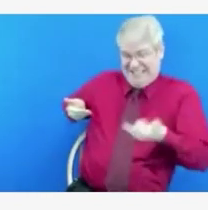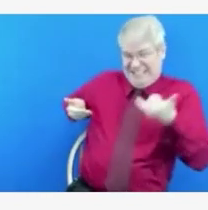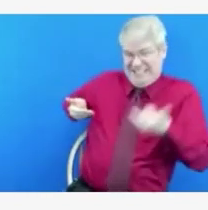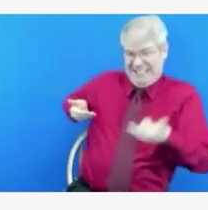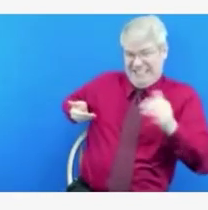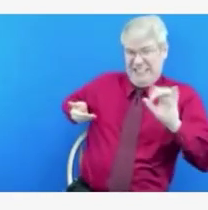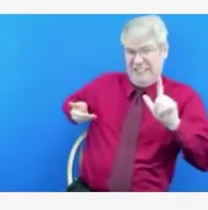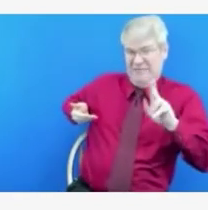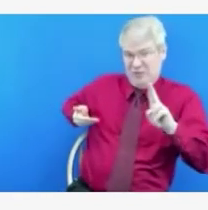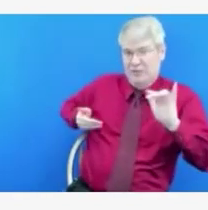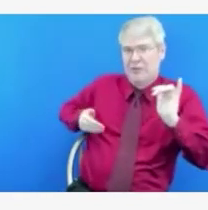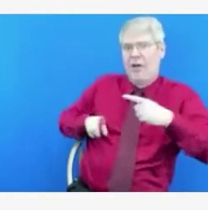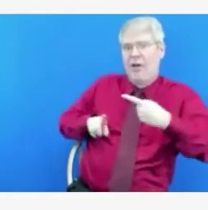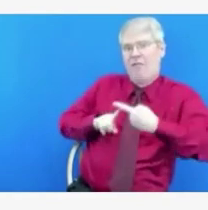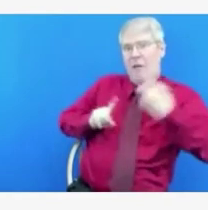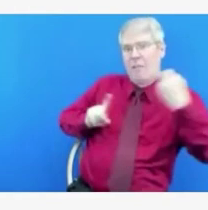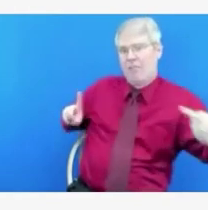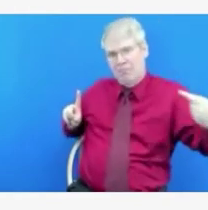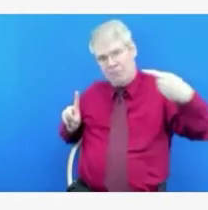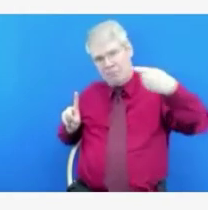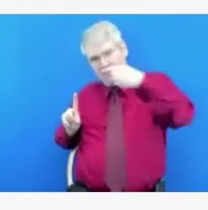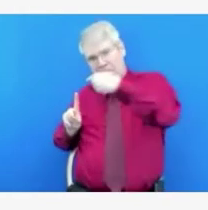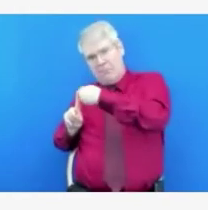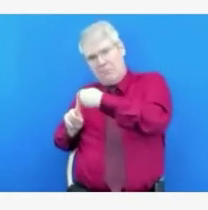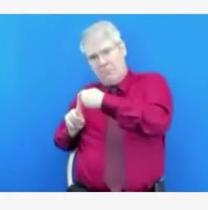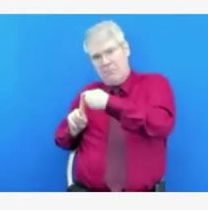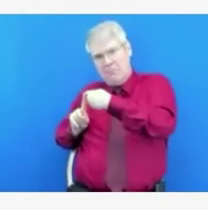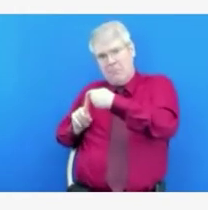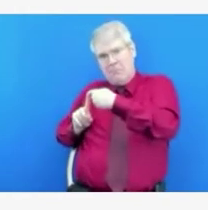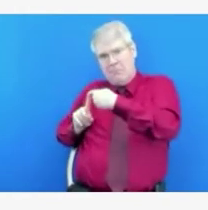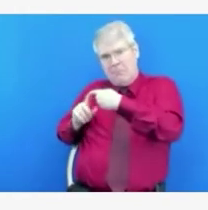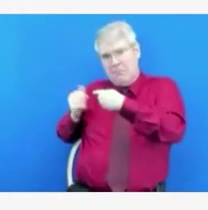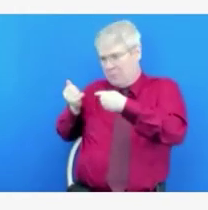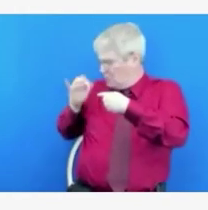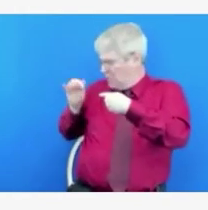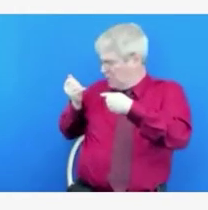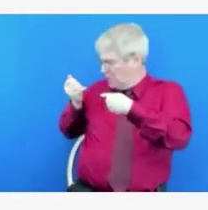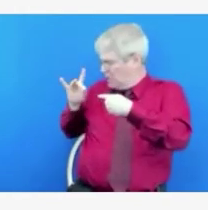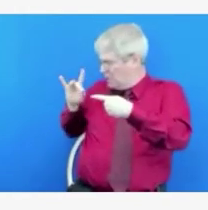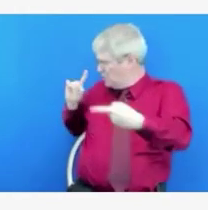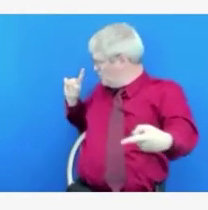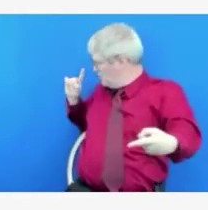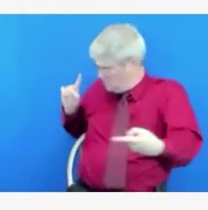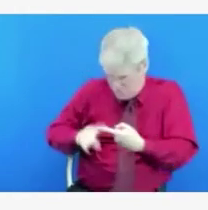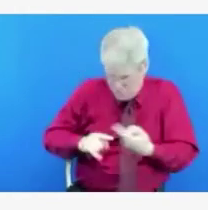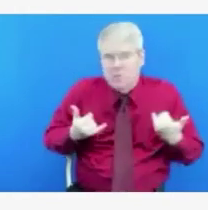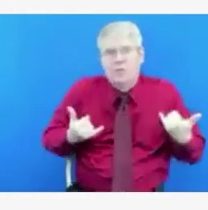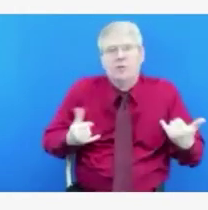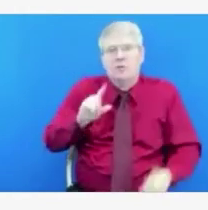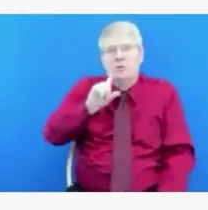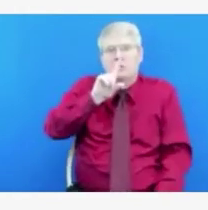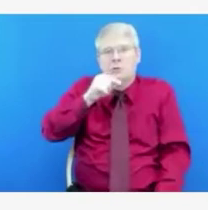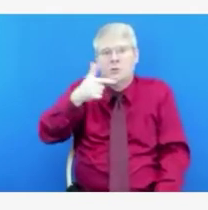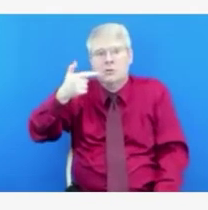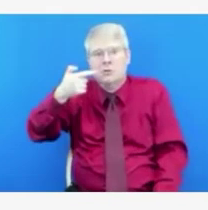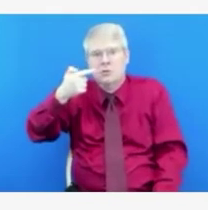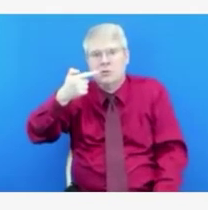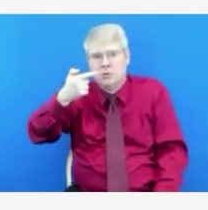went away. And it is very possible that we'll end up in the same position with the coronavirus, as Dr. Nemerson alluded to.